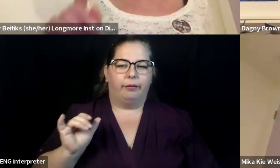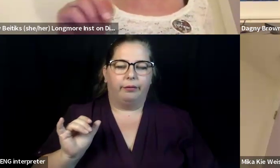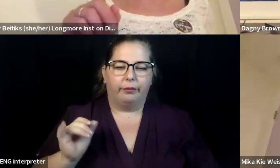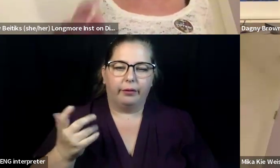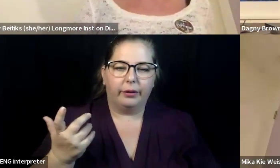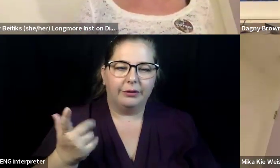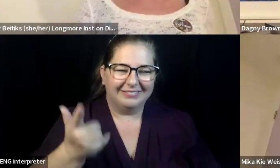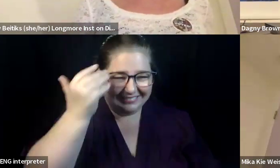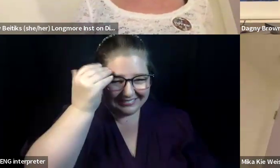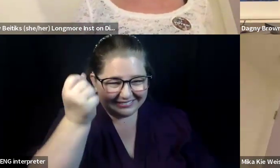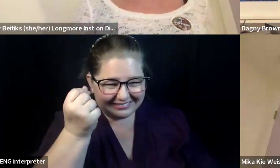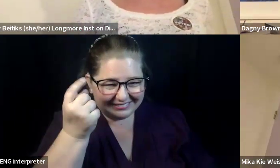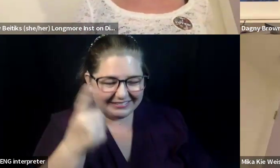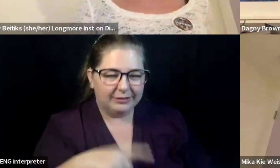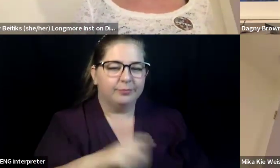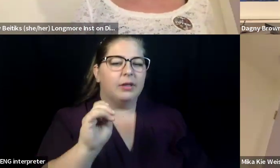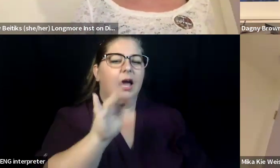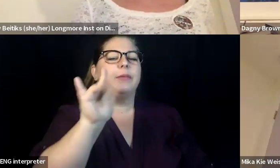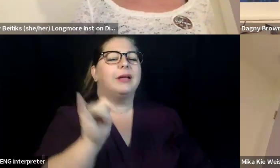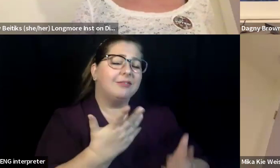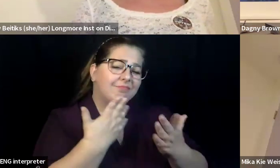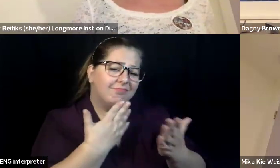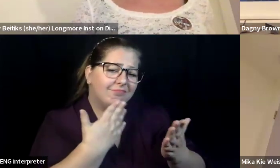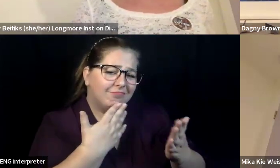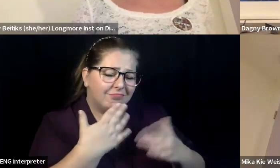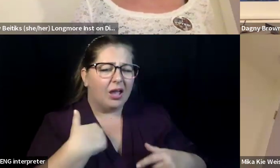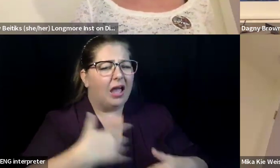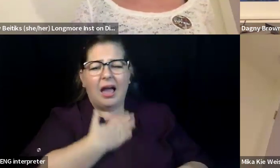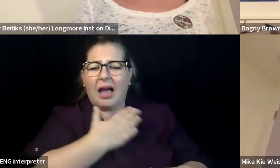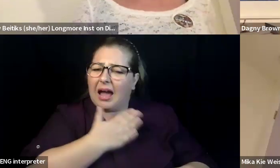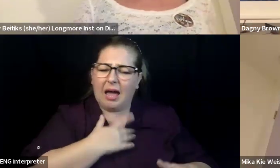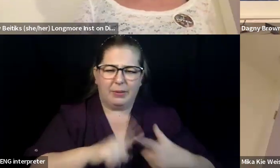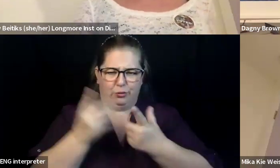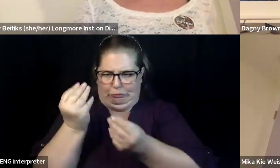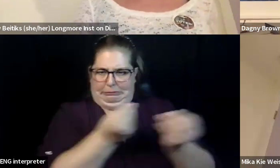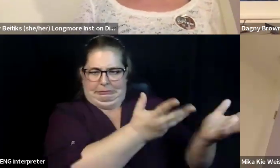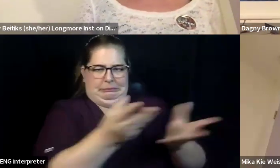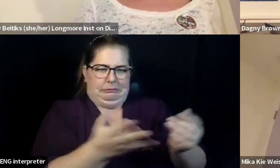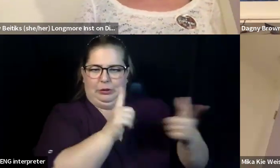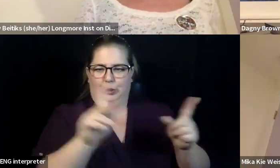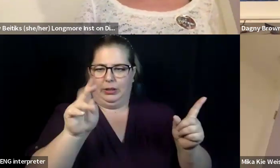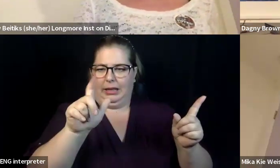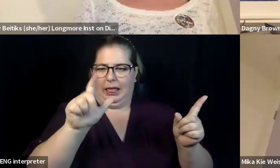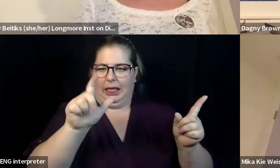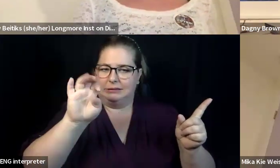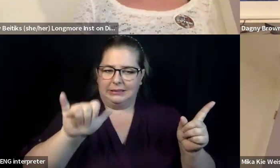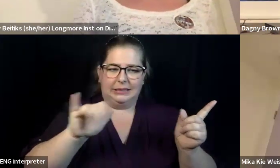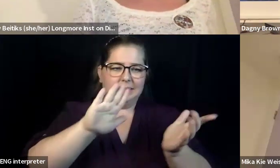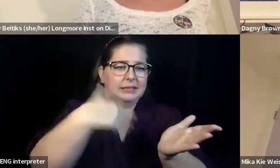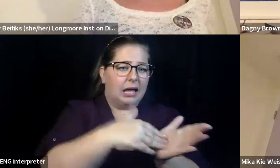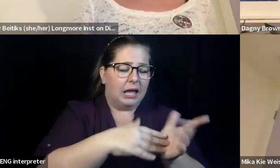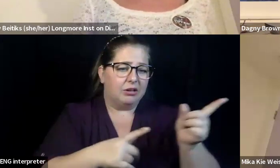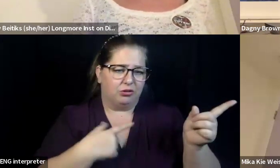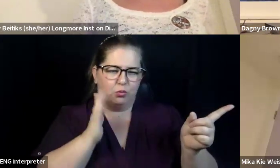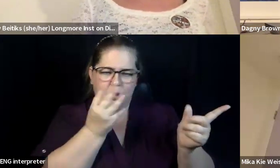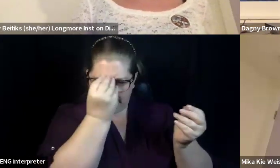is not disability access, right? It's, it's the economic situation of the disabled. And the last thing I just